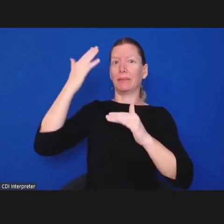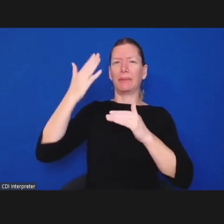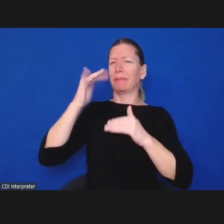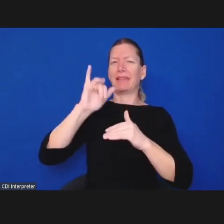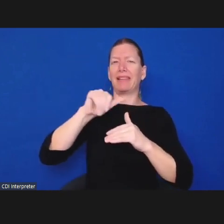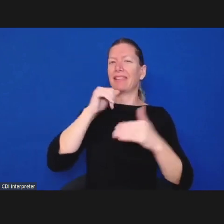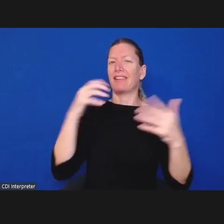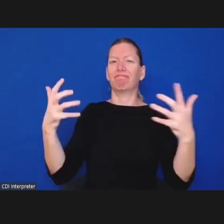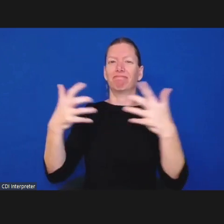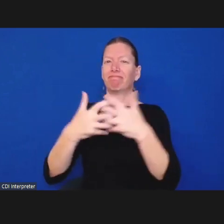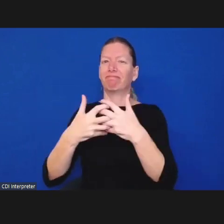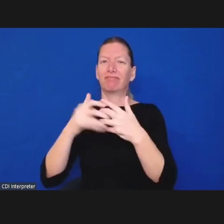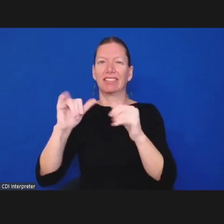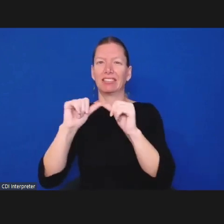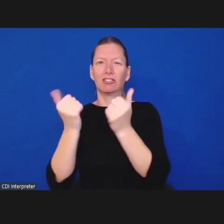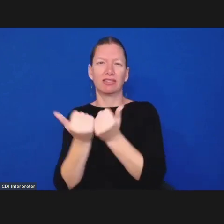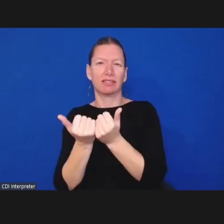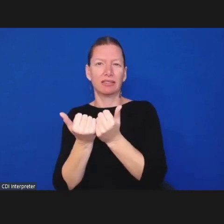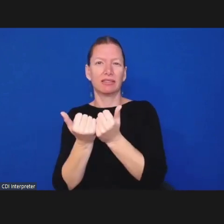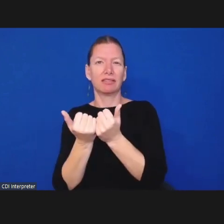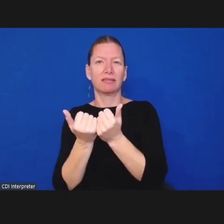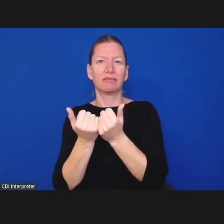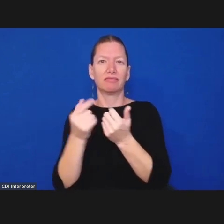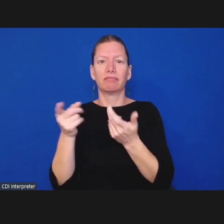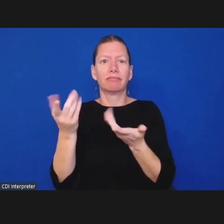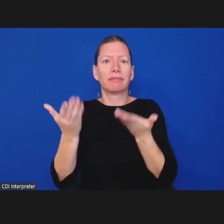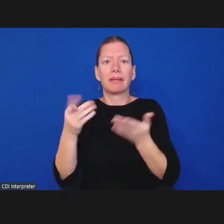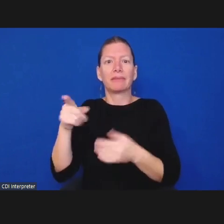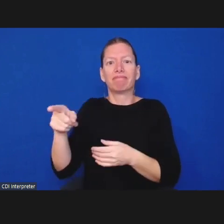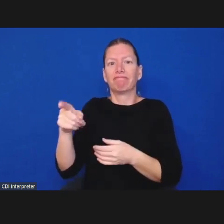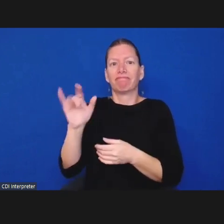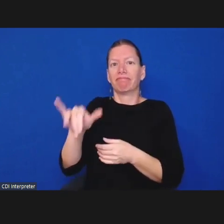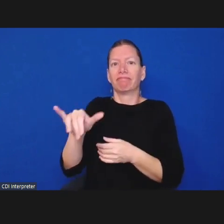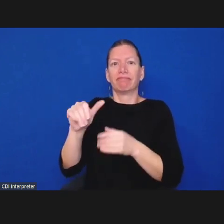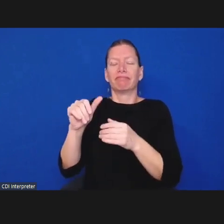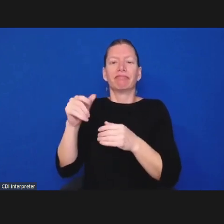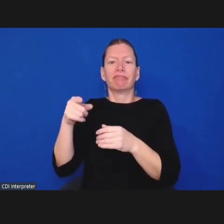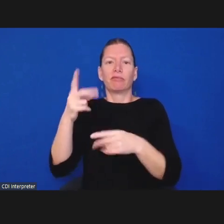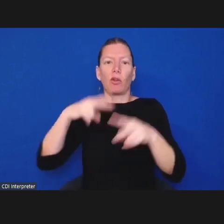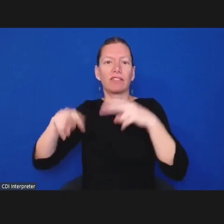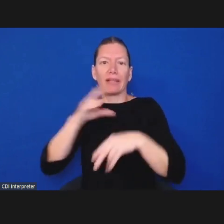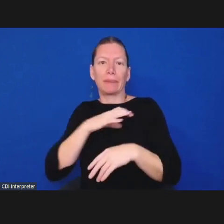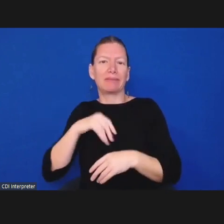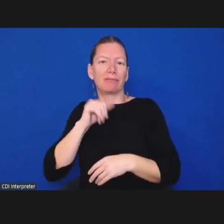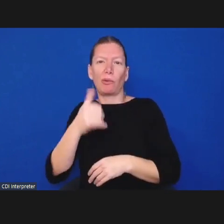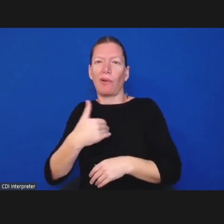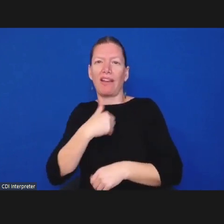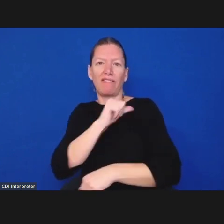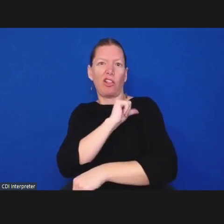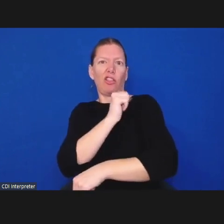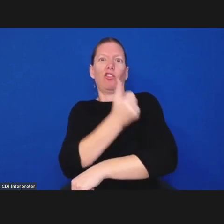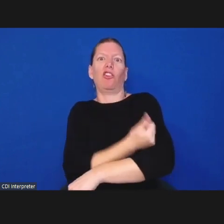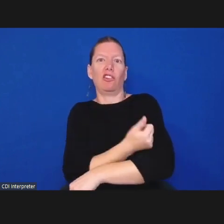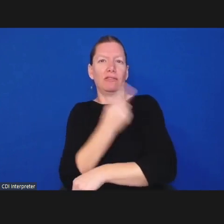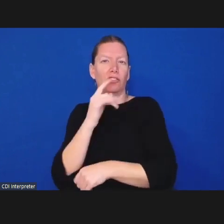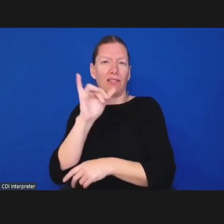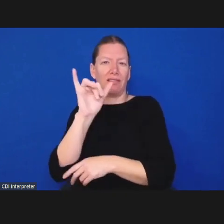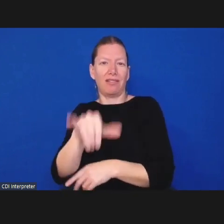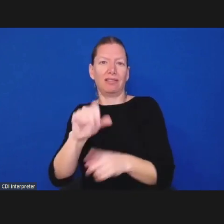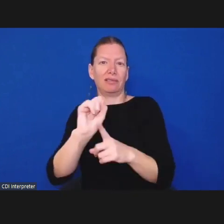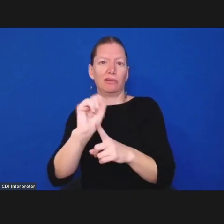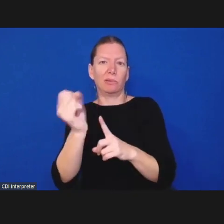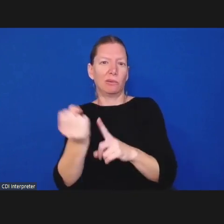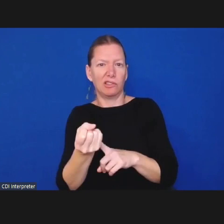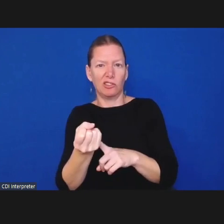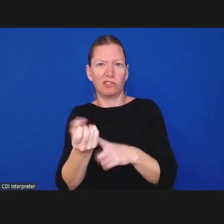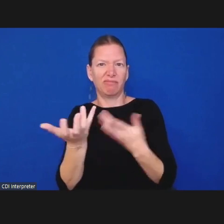or the the idea that civilian oversight alone could transform every aspect of the police department